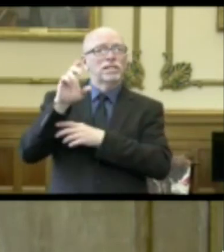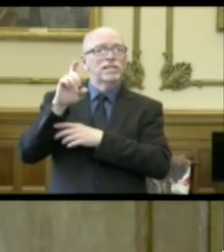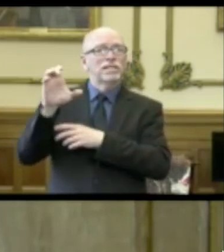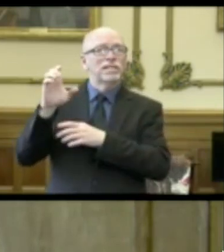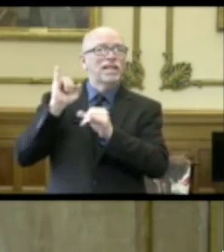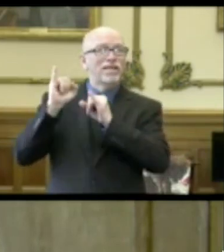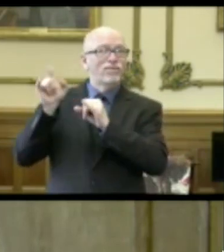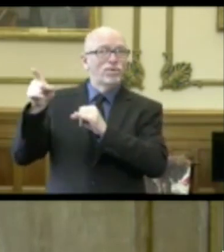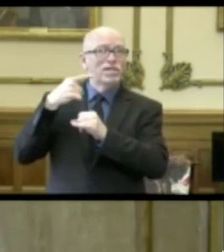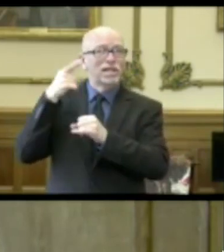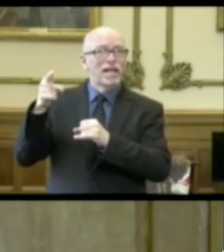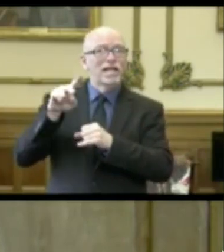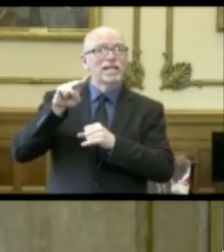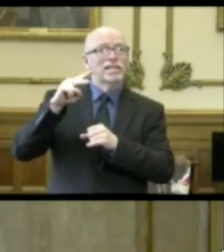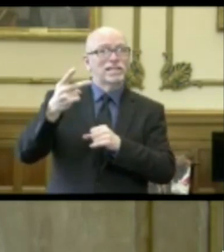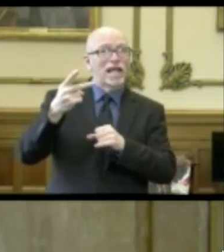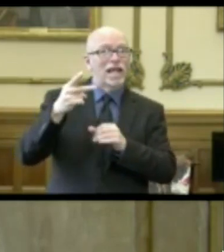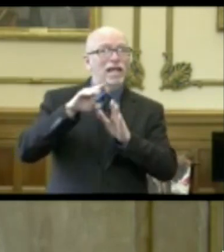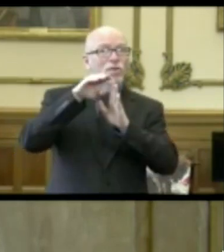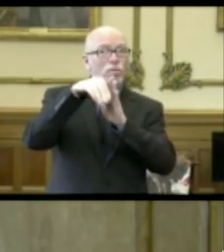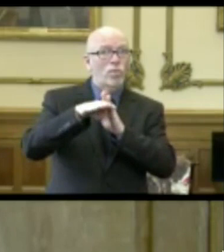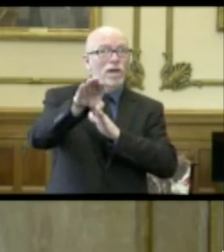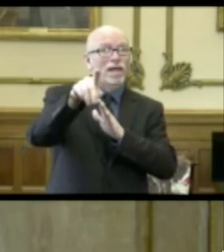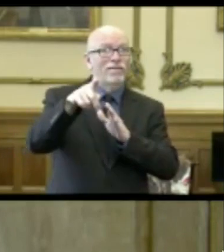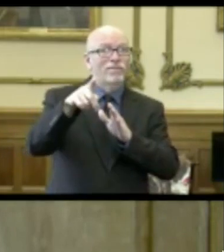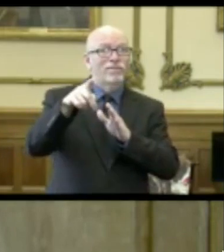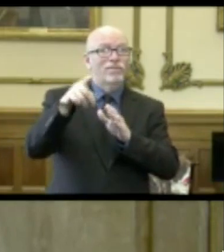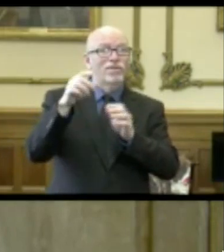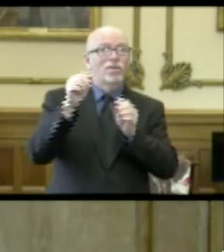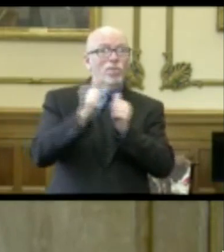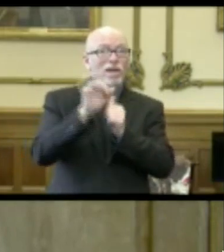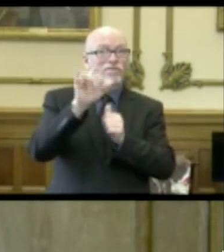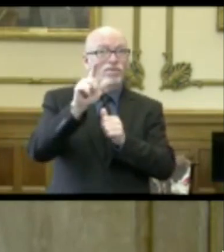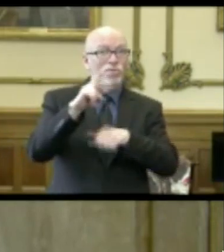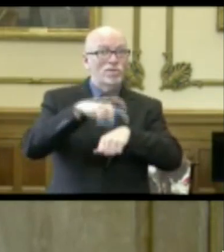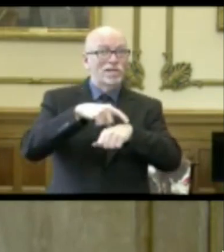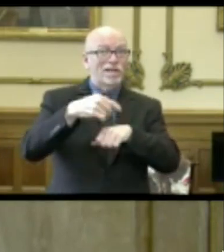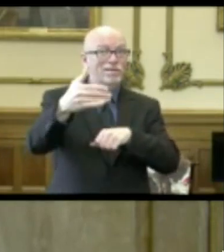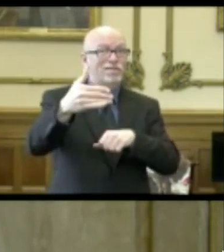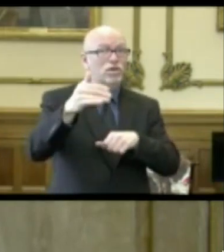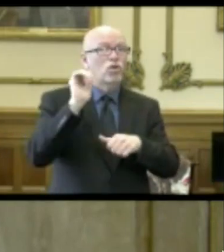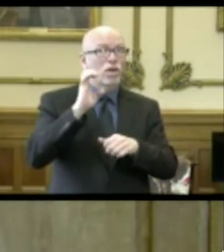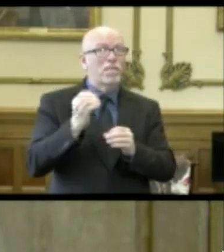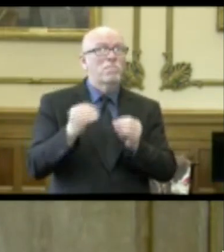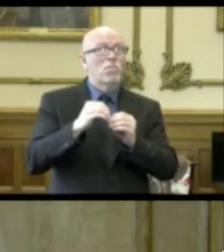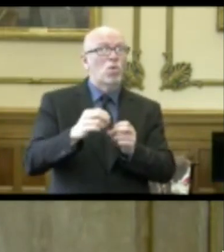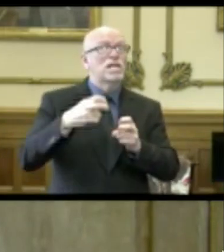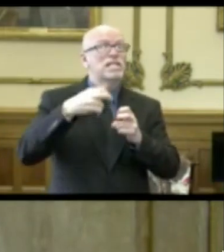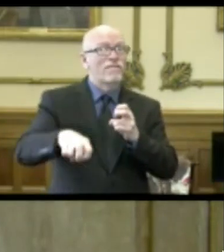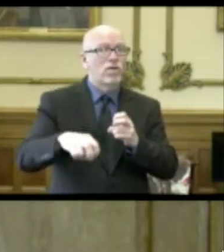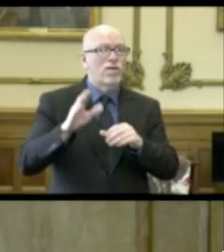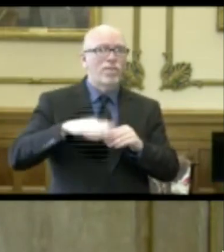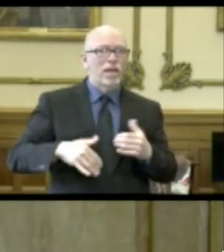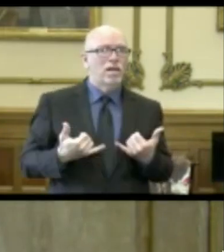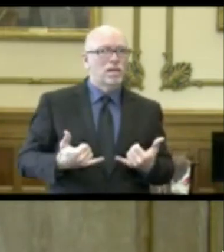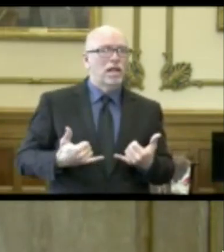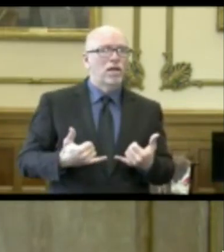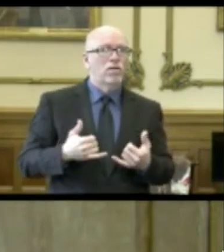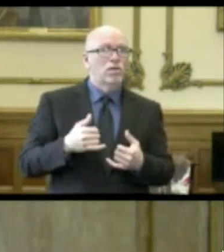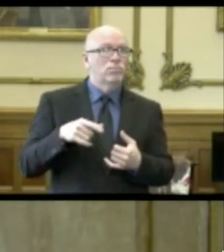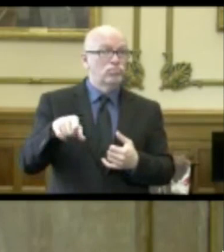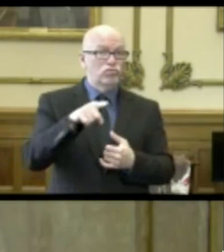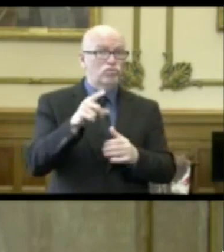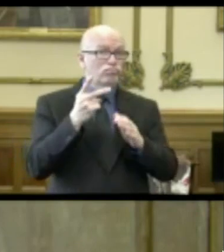interview that the second wave of COVID-19 coupled with flu season could be even more difficult than this wave. How big of a